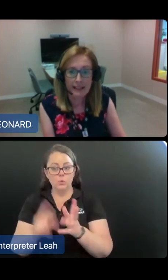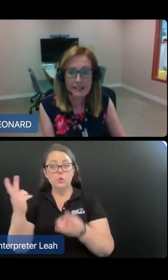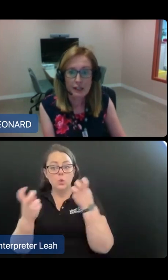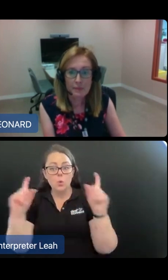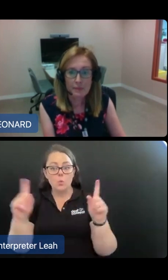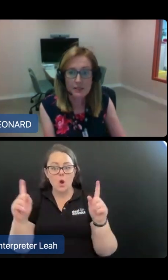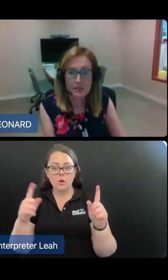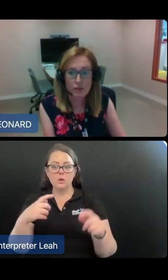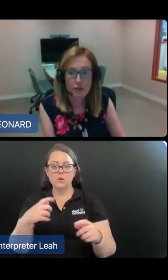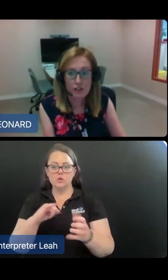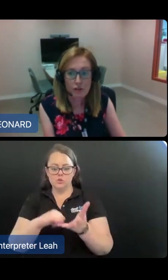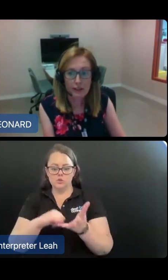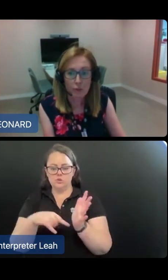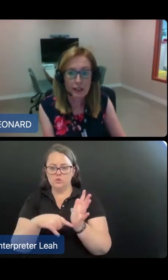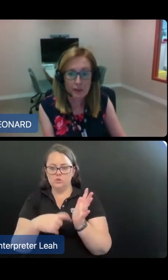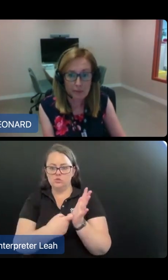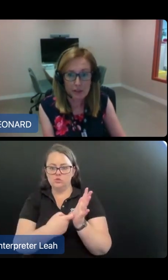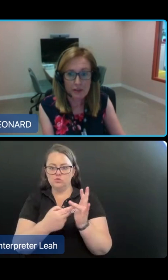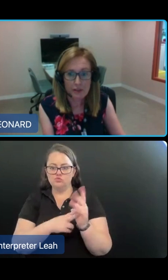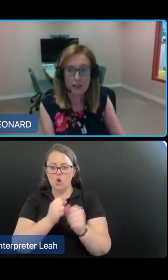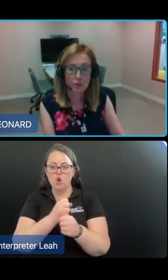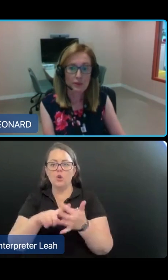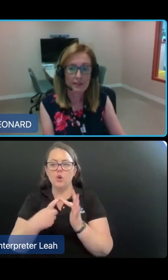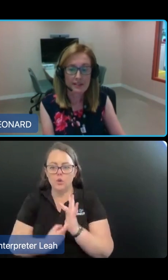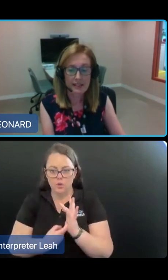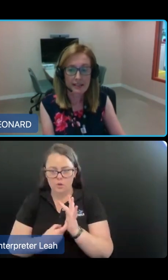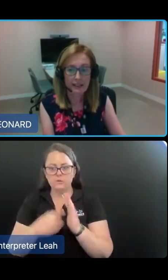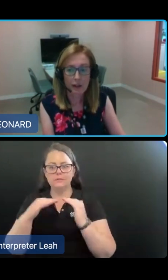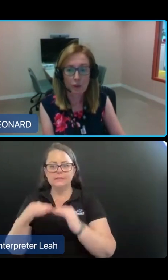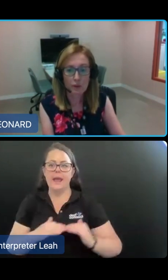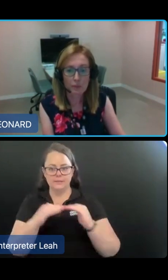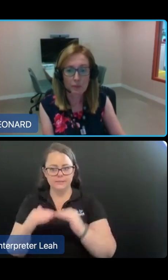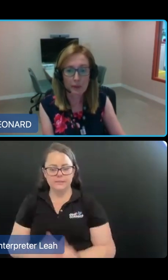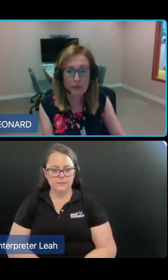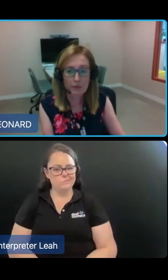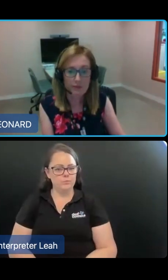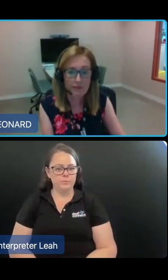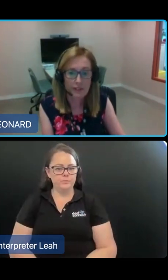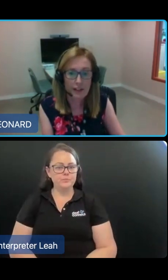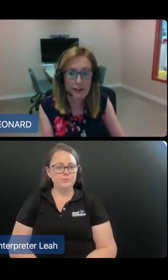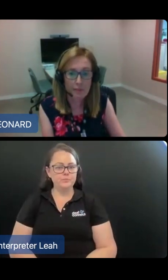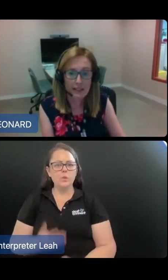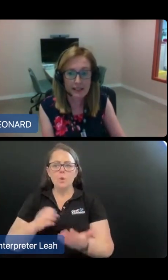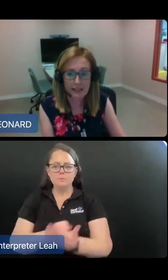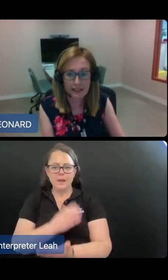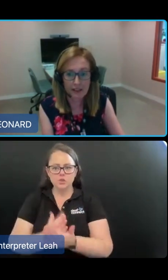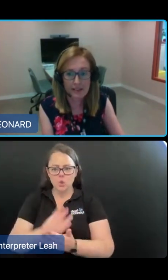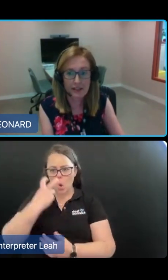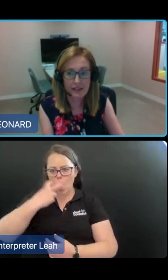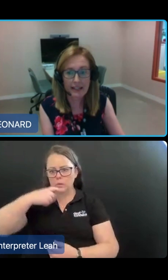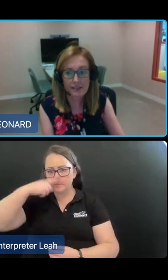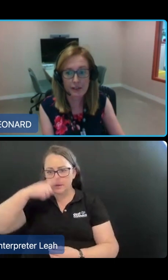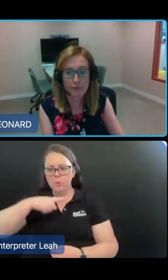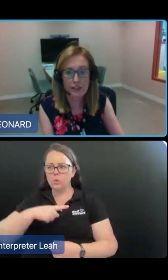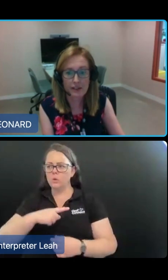Our next step is to concentrate on working with the Commission to make sure that the sector and older people, their families and carers